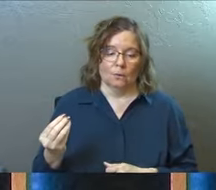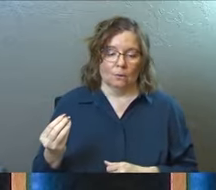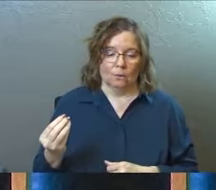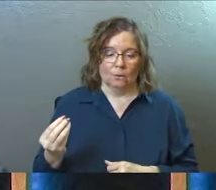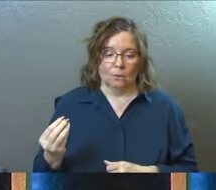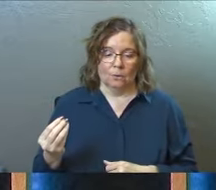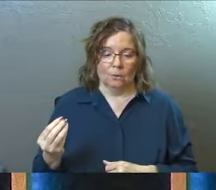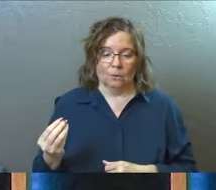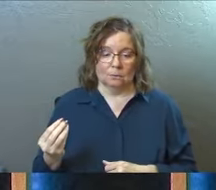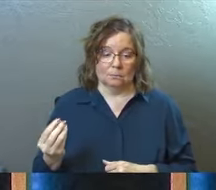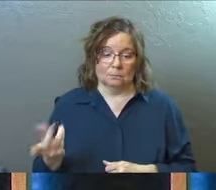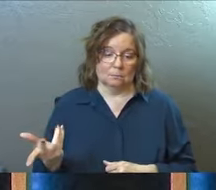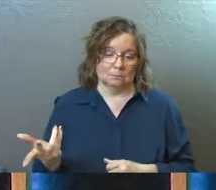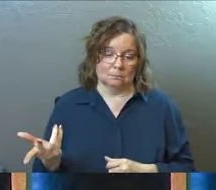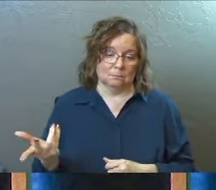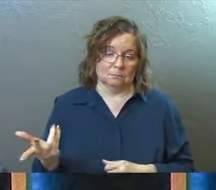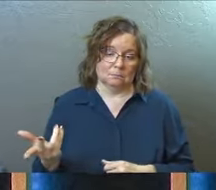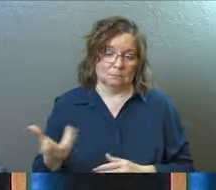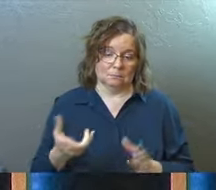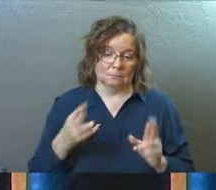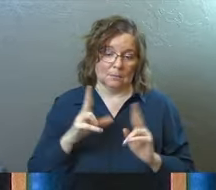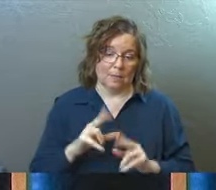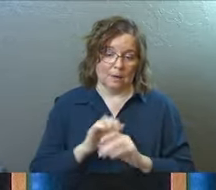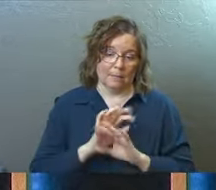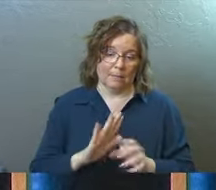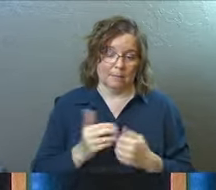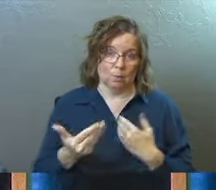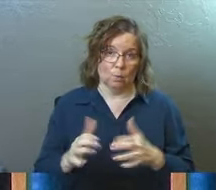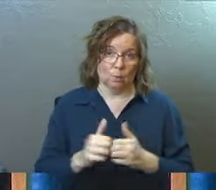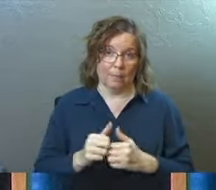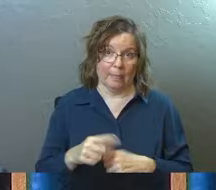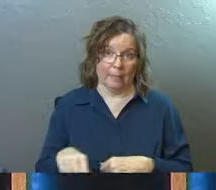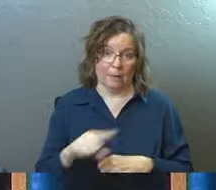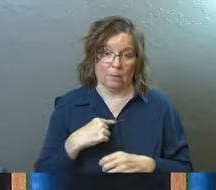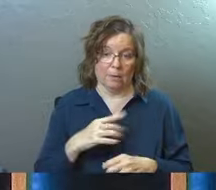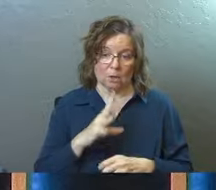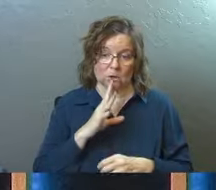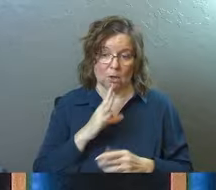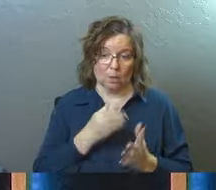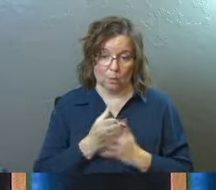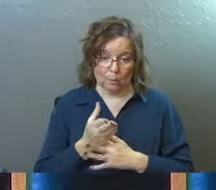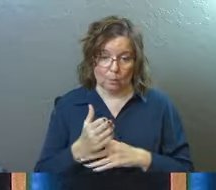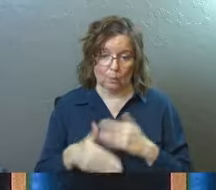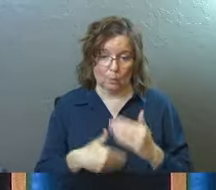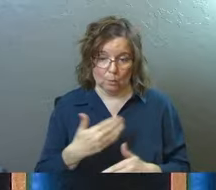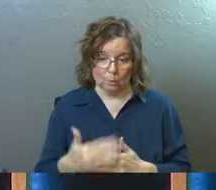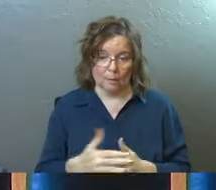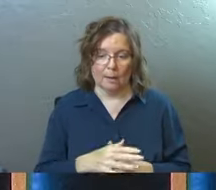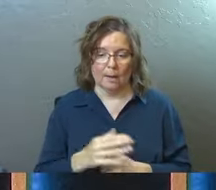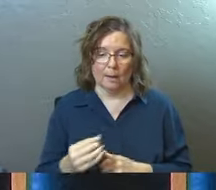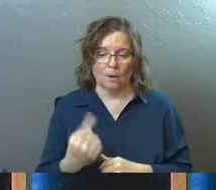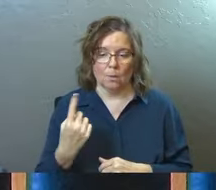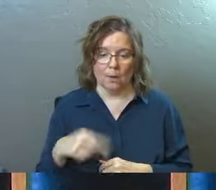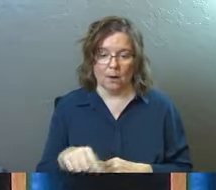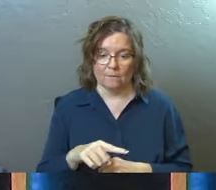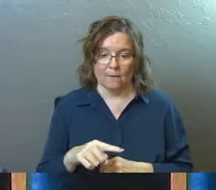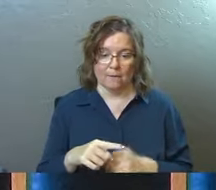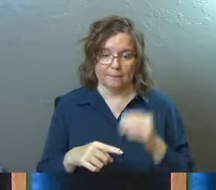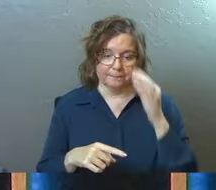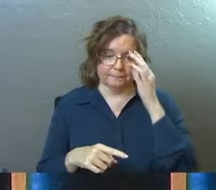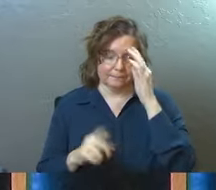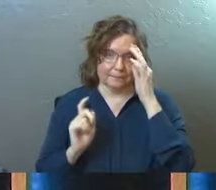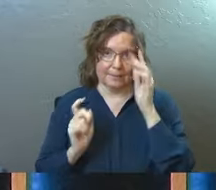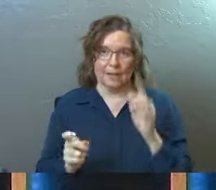and I was honored, blessed to be in the room with them when they talked it through and one of them just